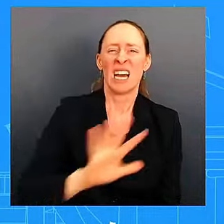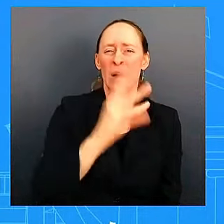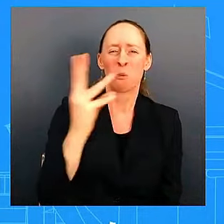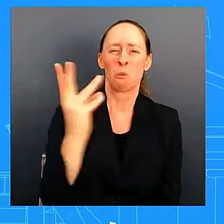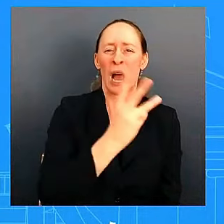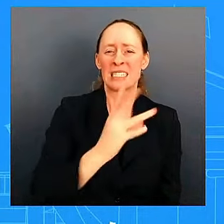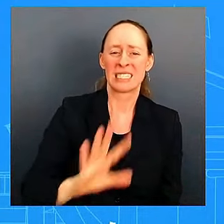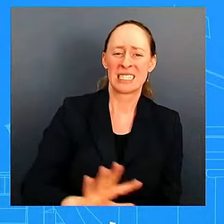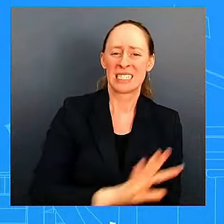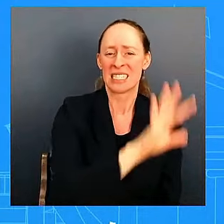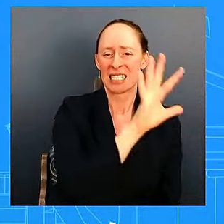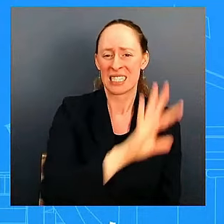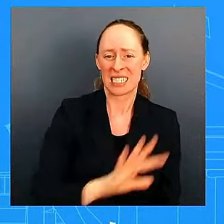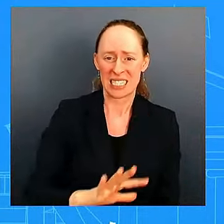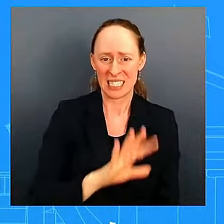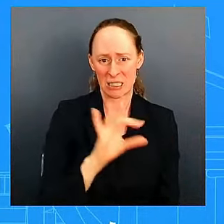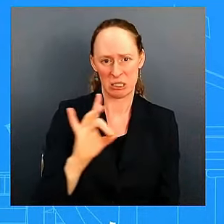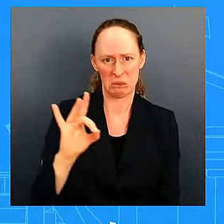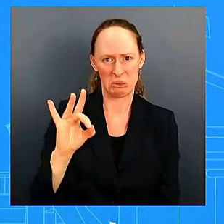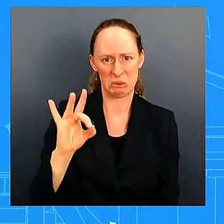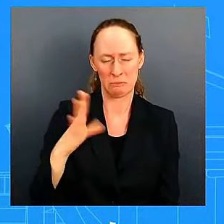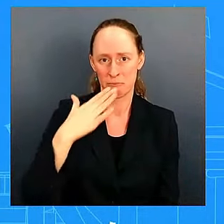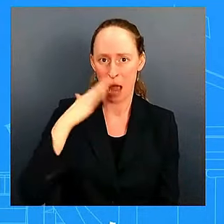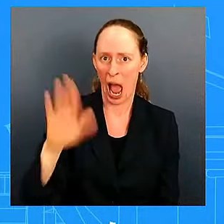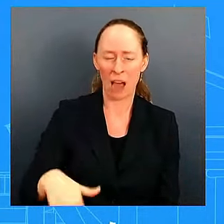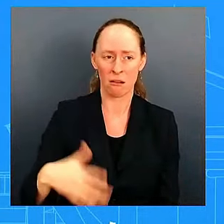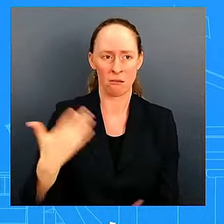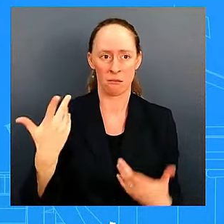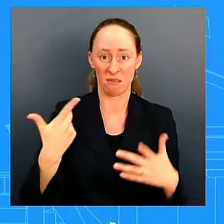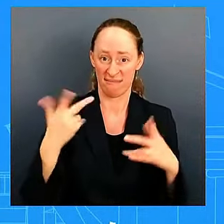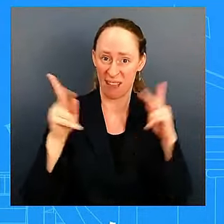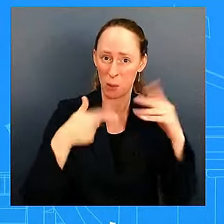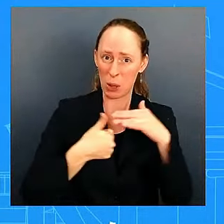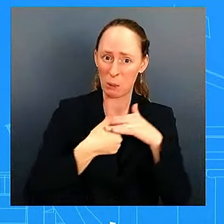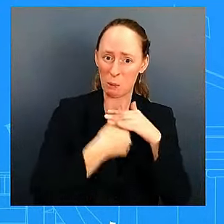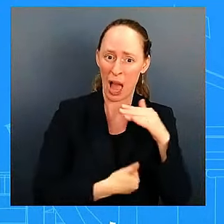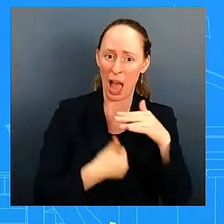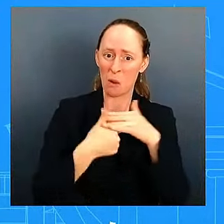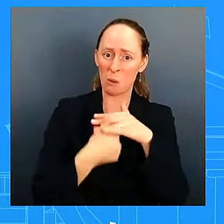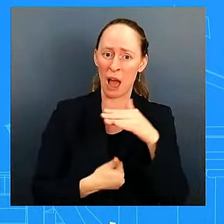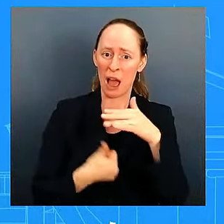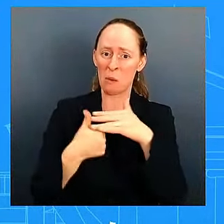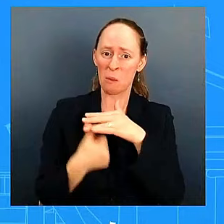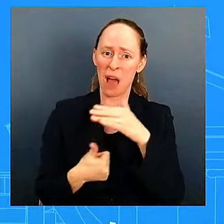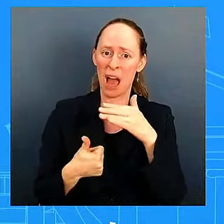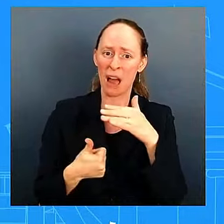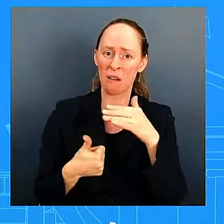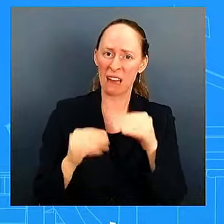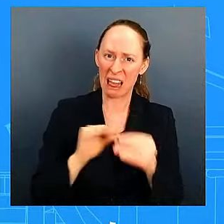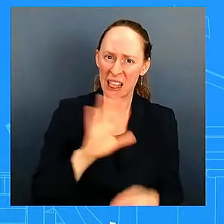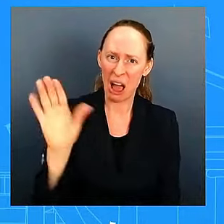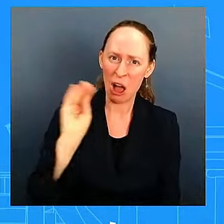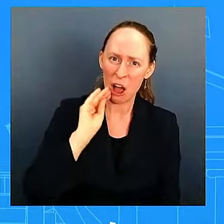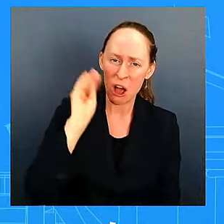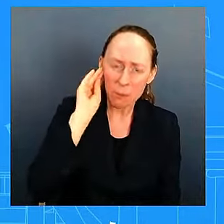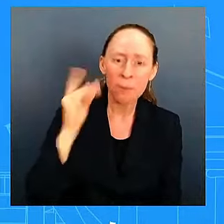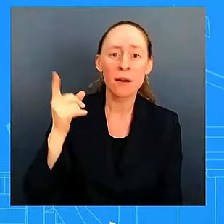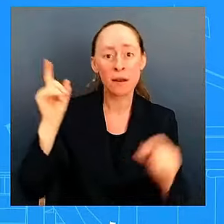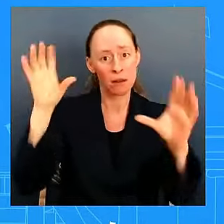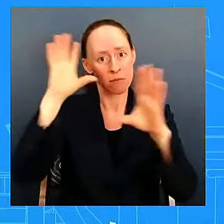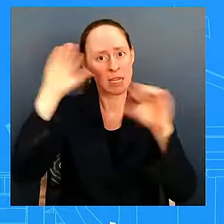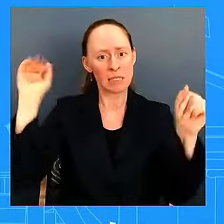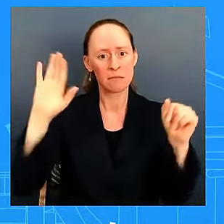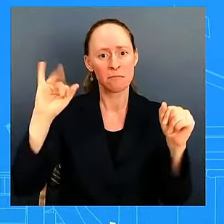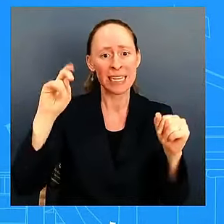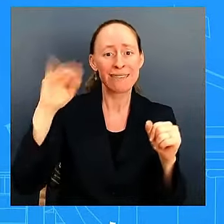president biden was at his beach house and vice president harris was hosting political fundraisers on the west coast is there a reason that they could not be